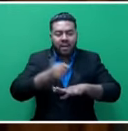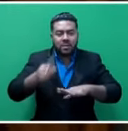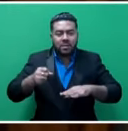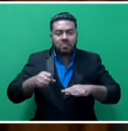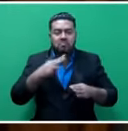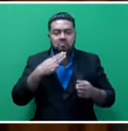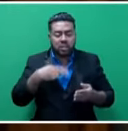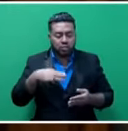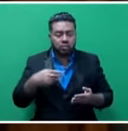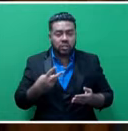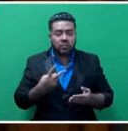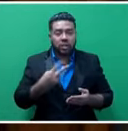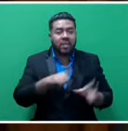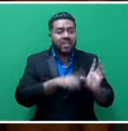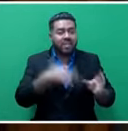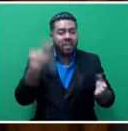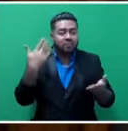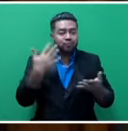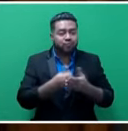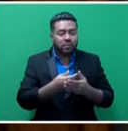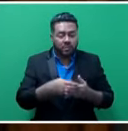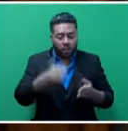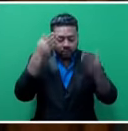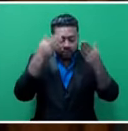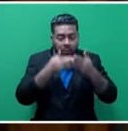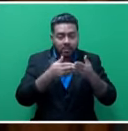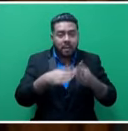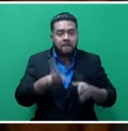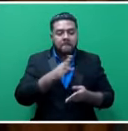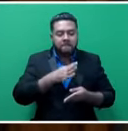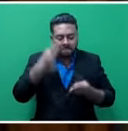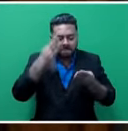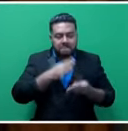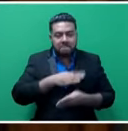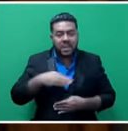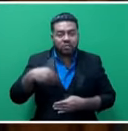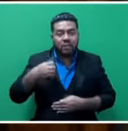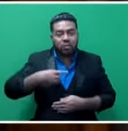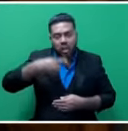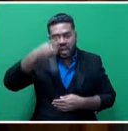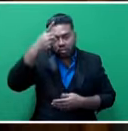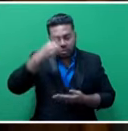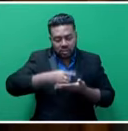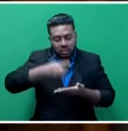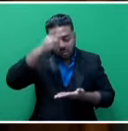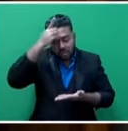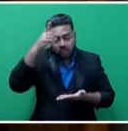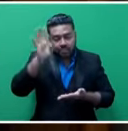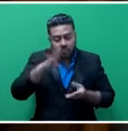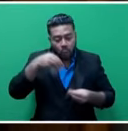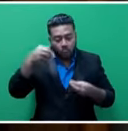ended 31 July 2016. I will concentrate on the Ministry of Education's audit recommendations